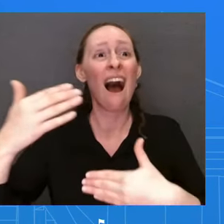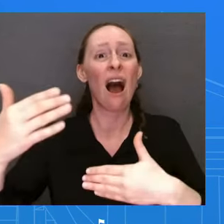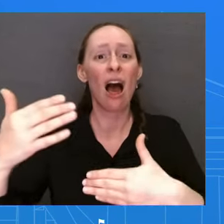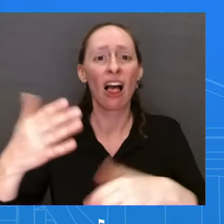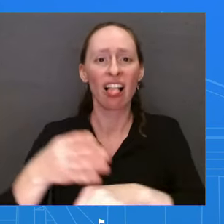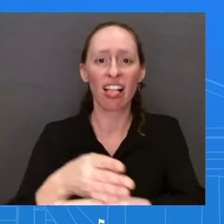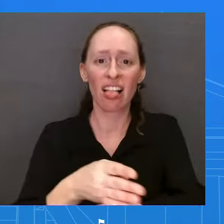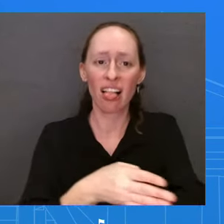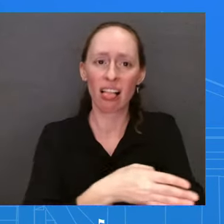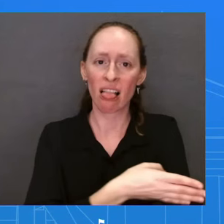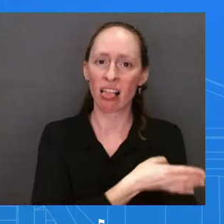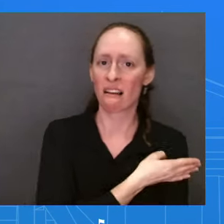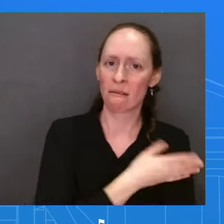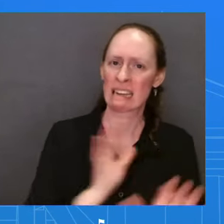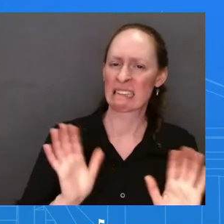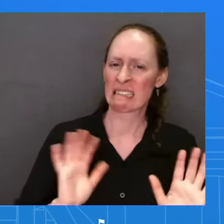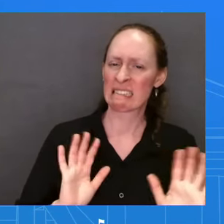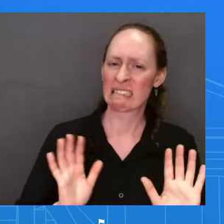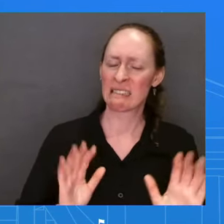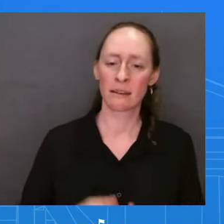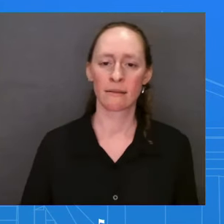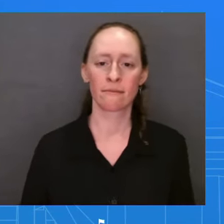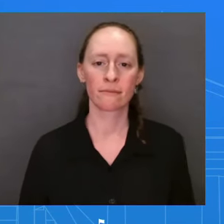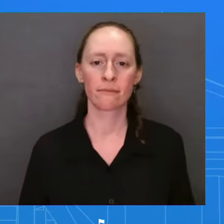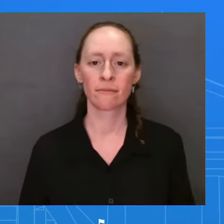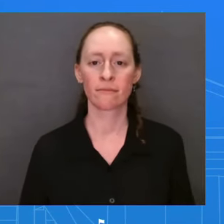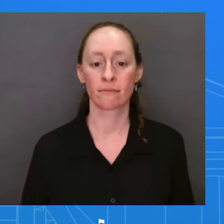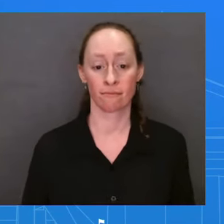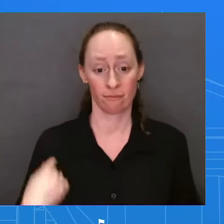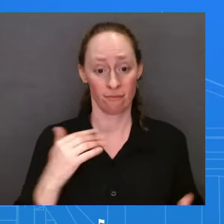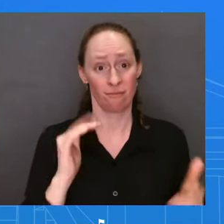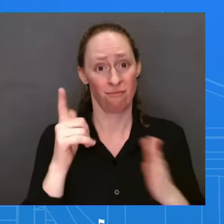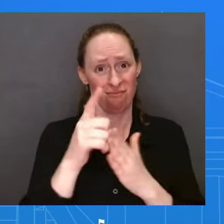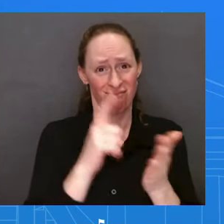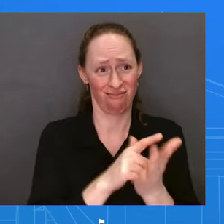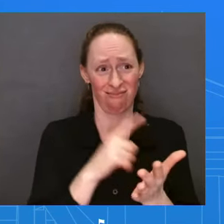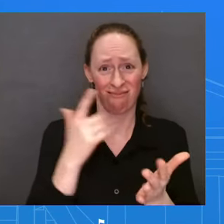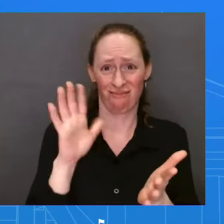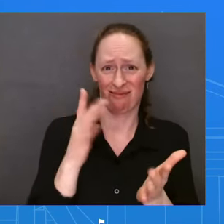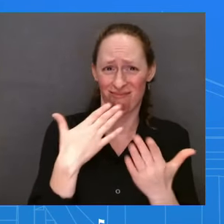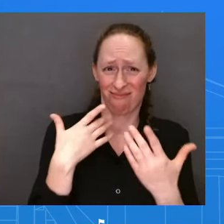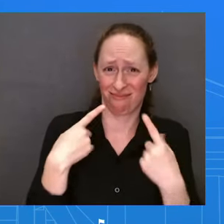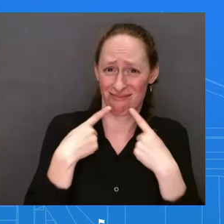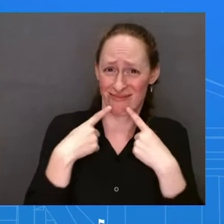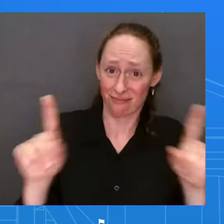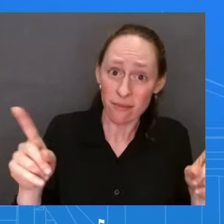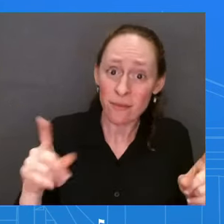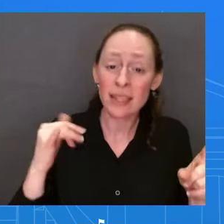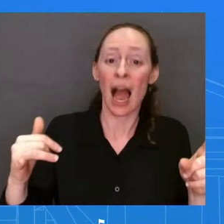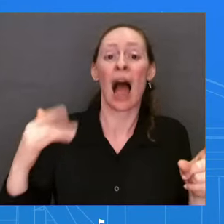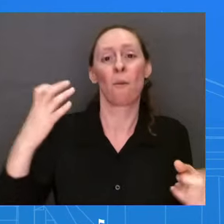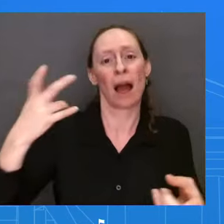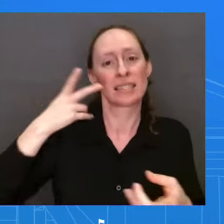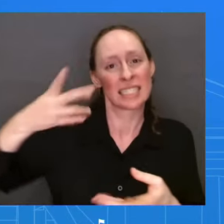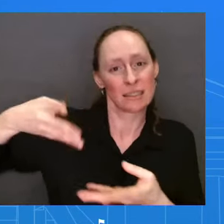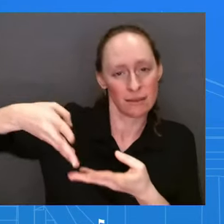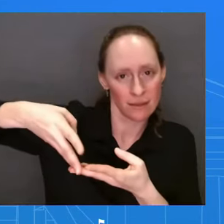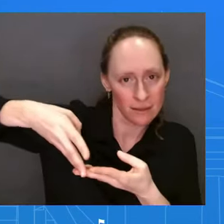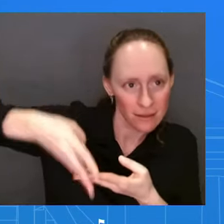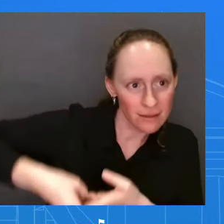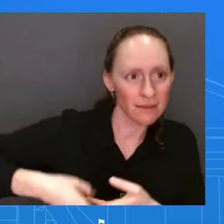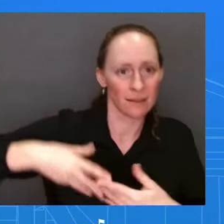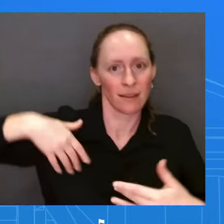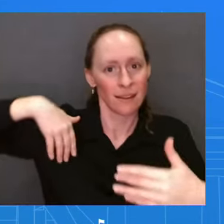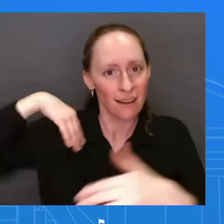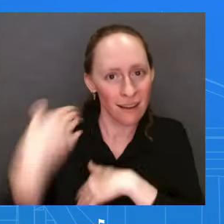legislation we've made over the last two and a half years, and making sure that we implement that right now successfully so that we can continue to keep our foot on the gas, as